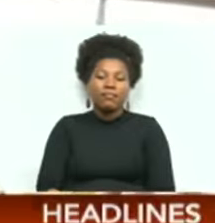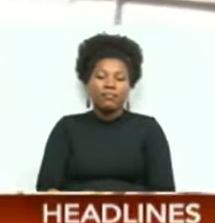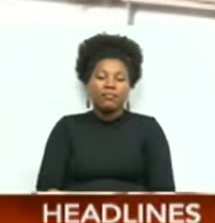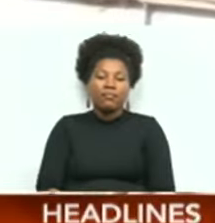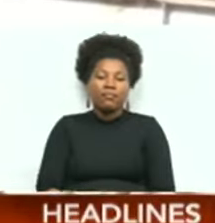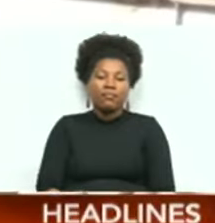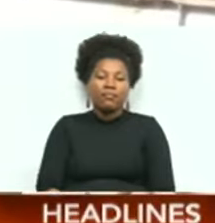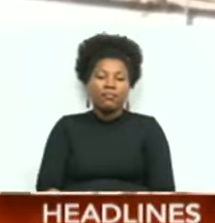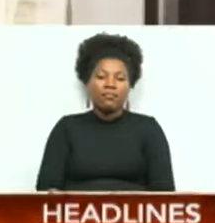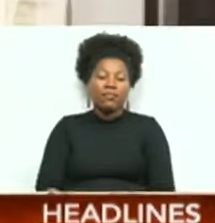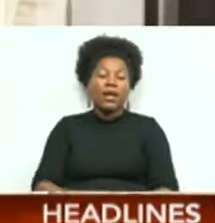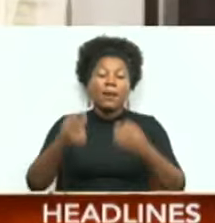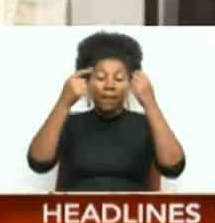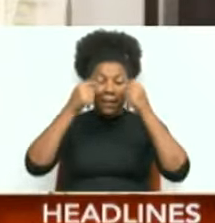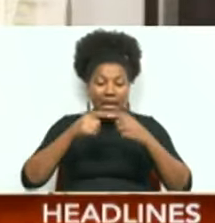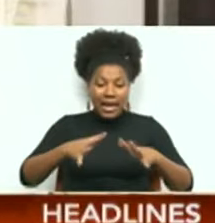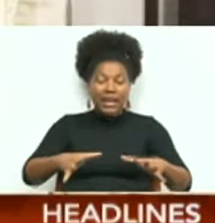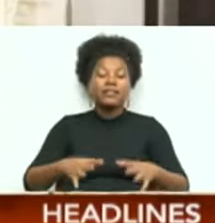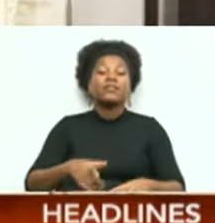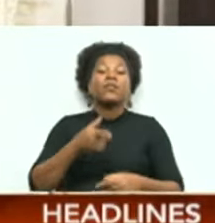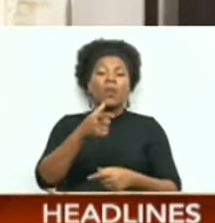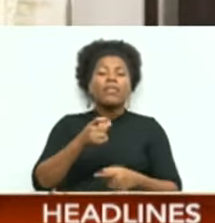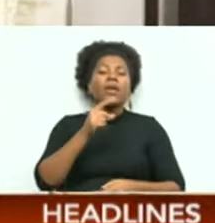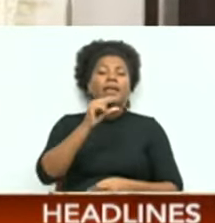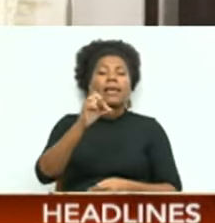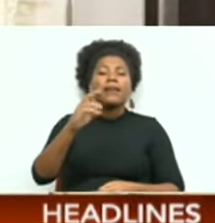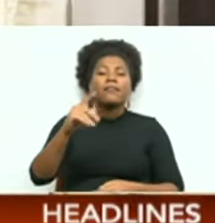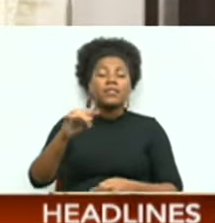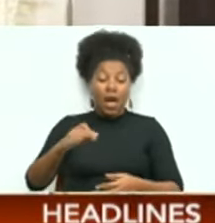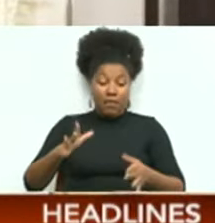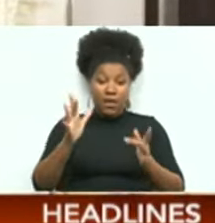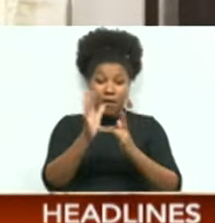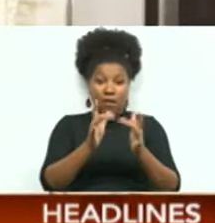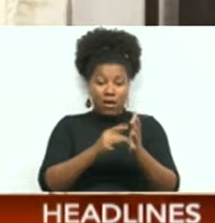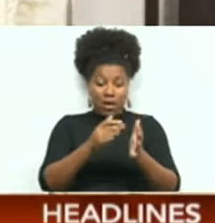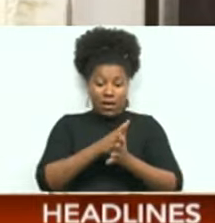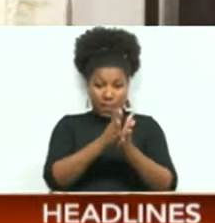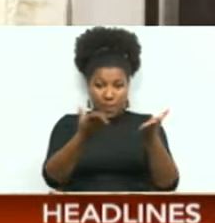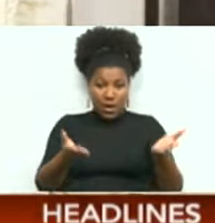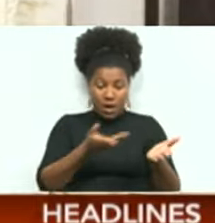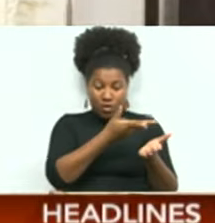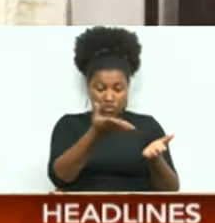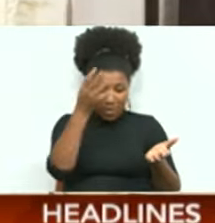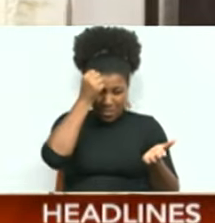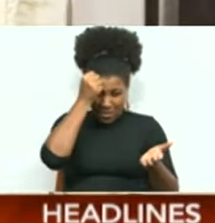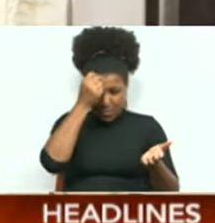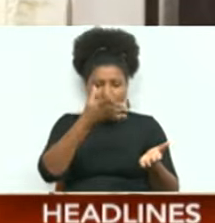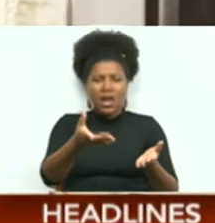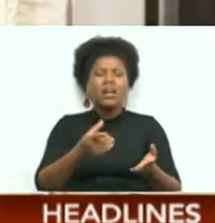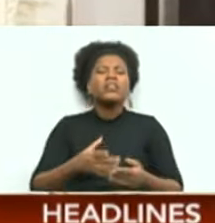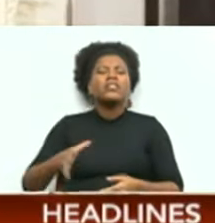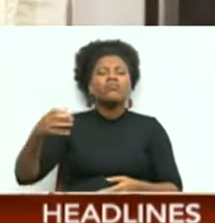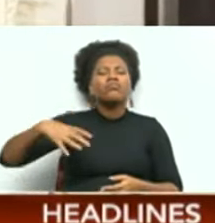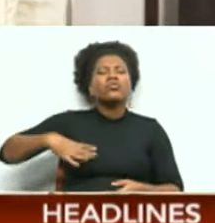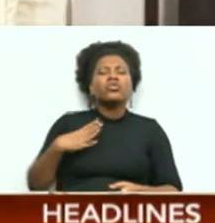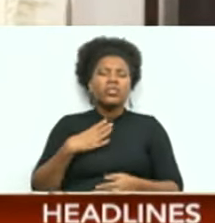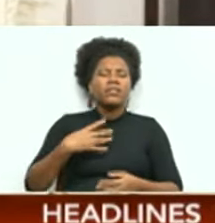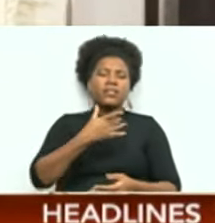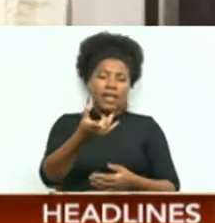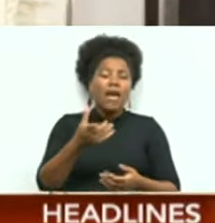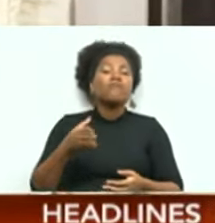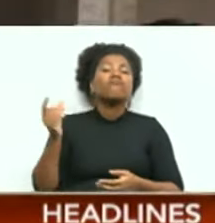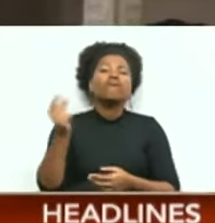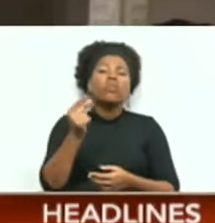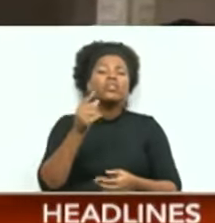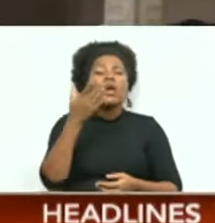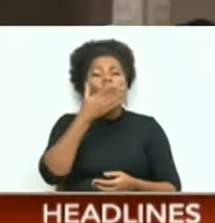Blessed with the gift of Quranic memorization, Sheik Saeed Adam's recitations resonate with a Muslim faithful.